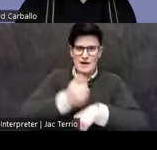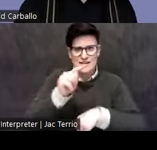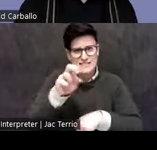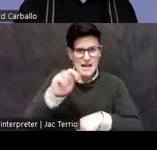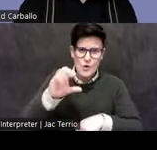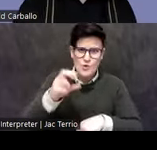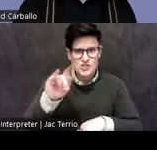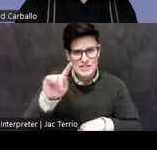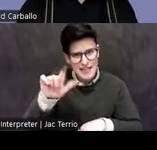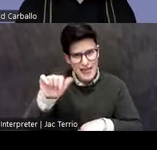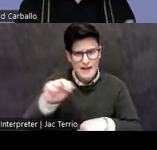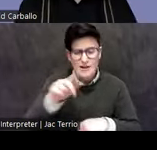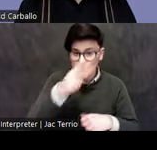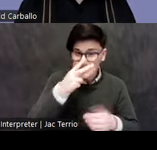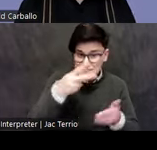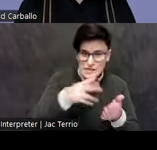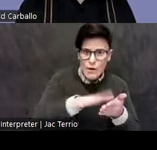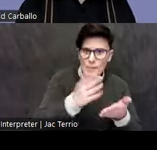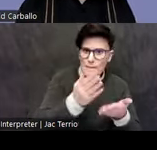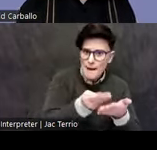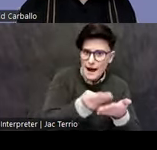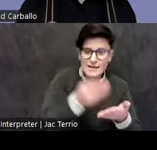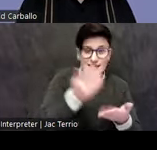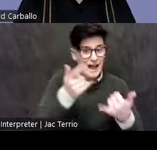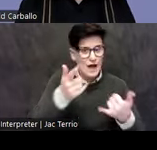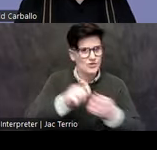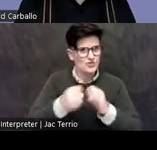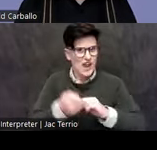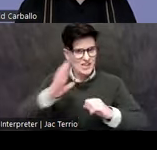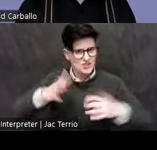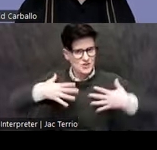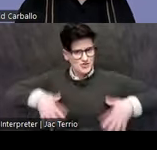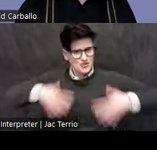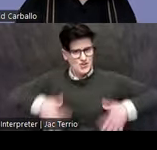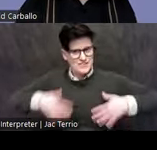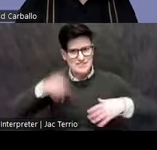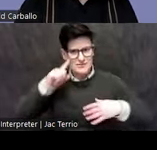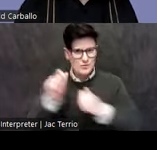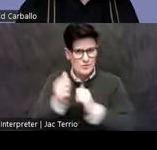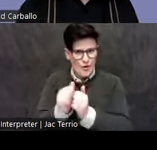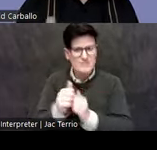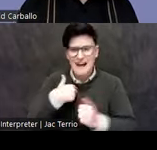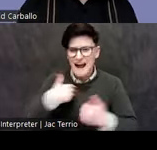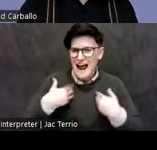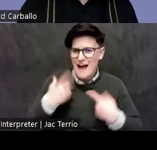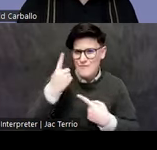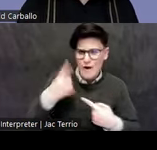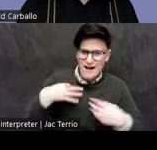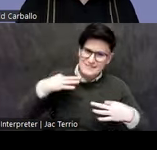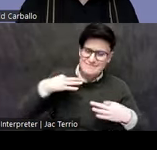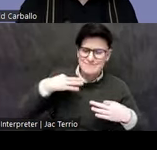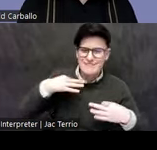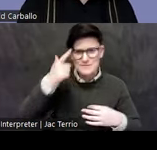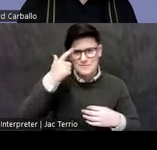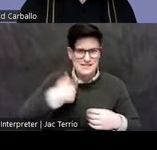money. Now they've changed their jerseys, although I have one of these because I, of course, can't resist not